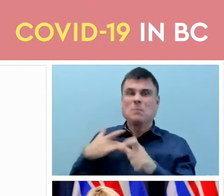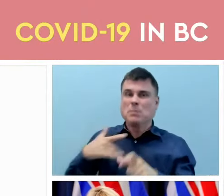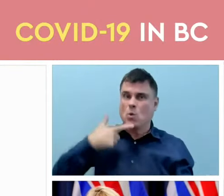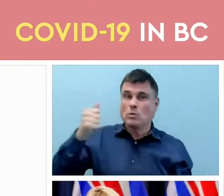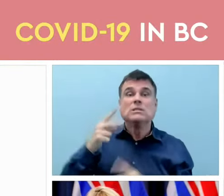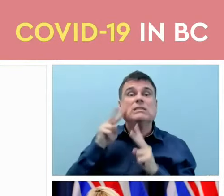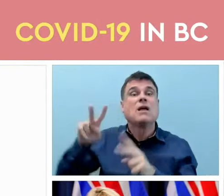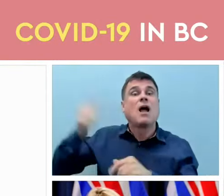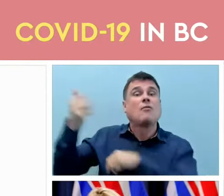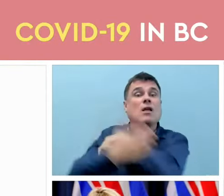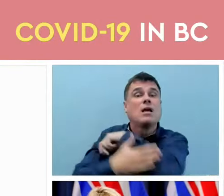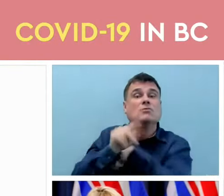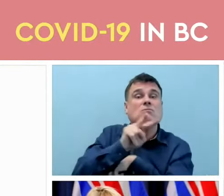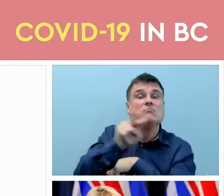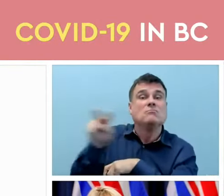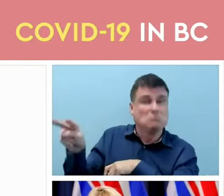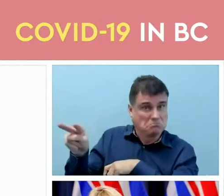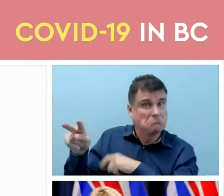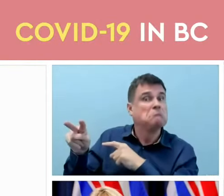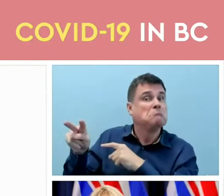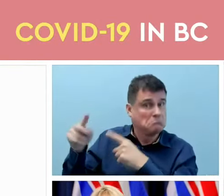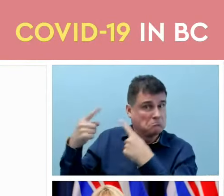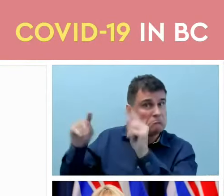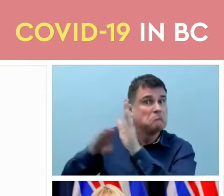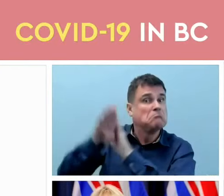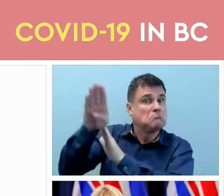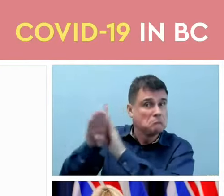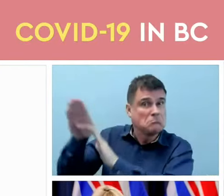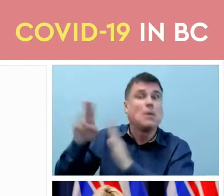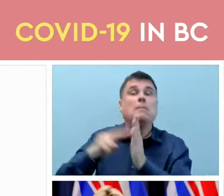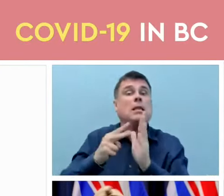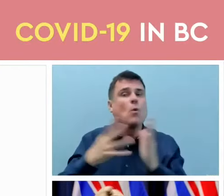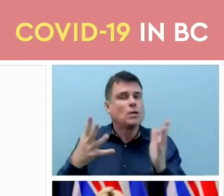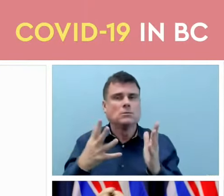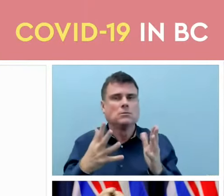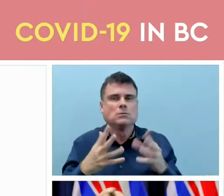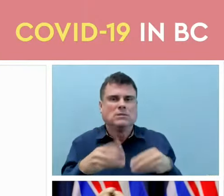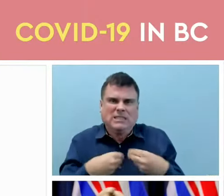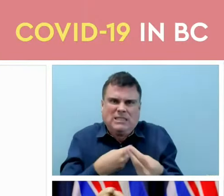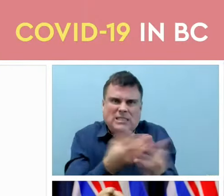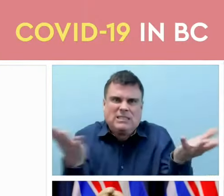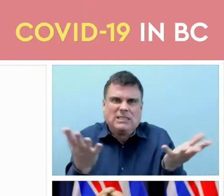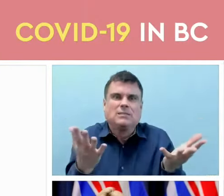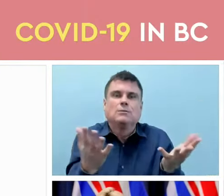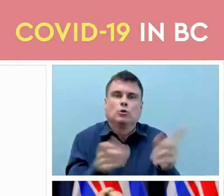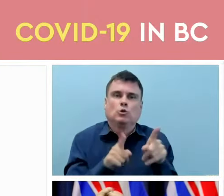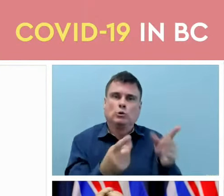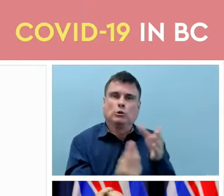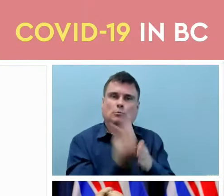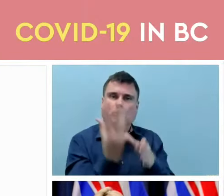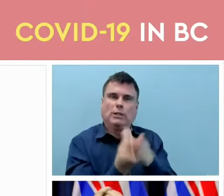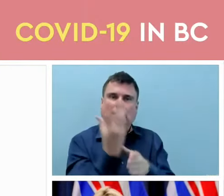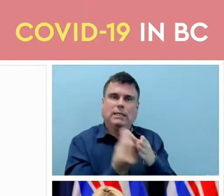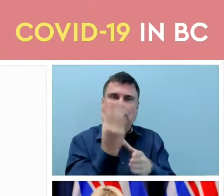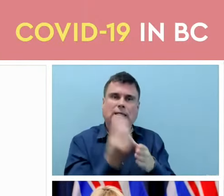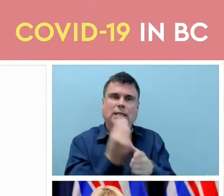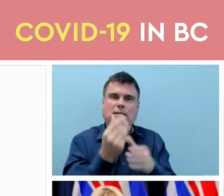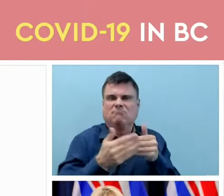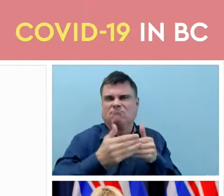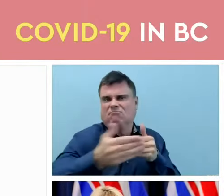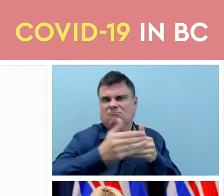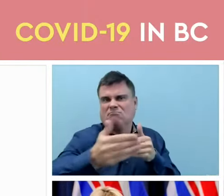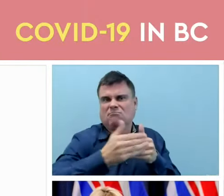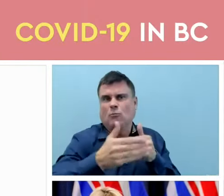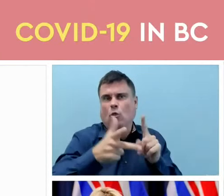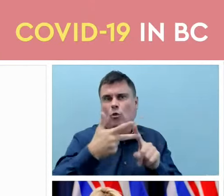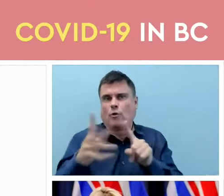and we'll provide that spring protection as we are able to get back to more activities in the community. So